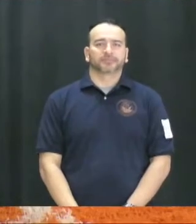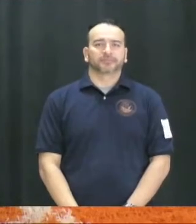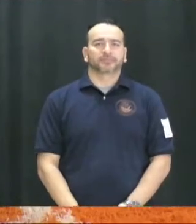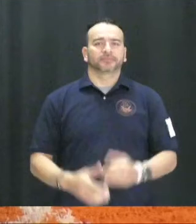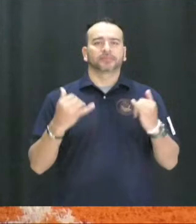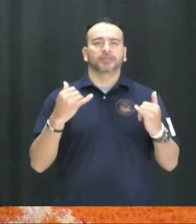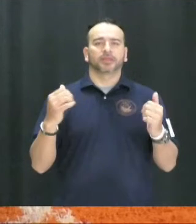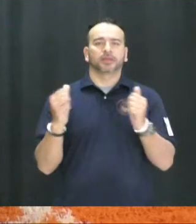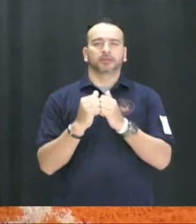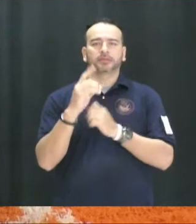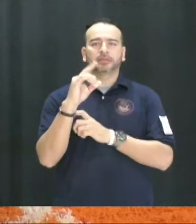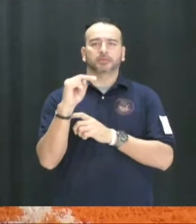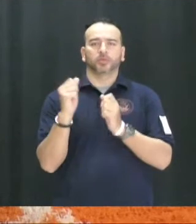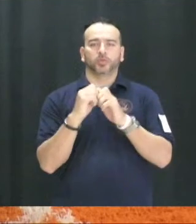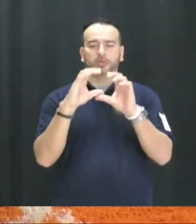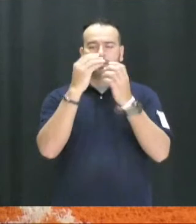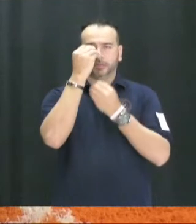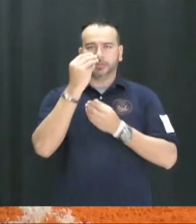Now to Daisy with your club news.